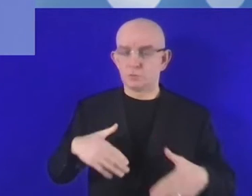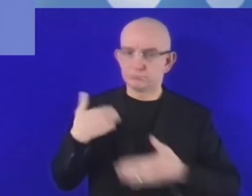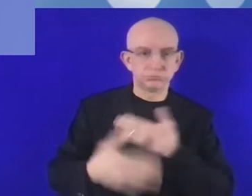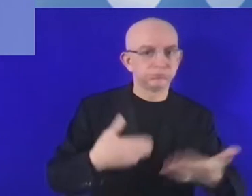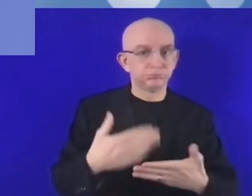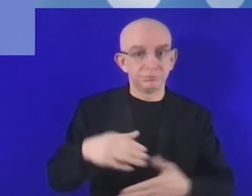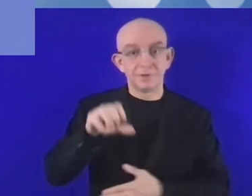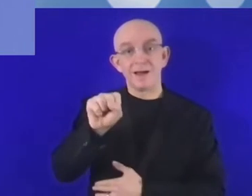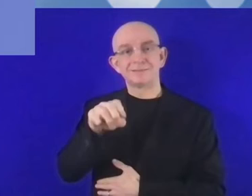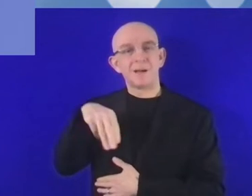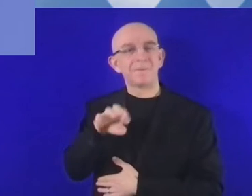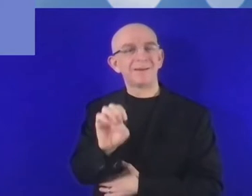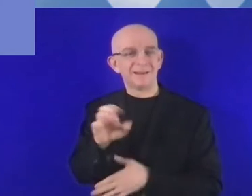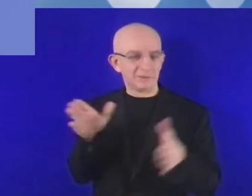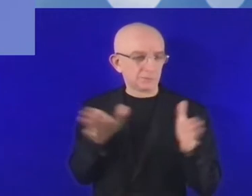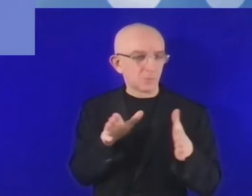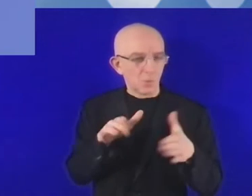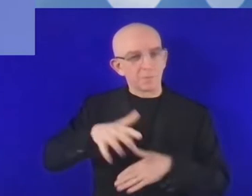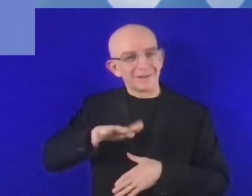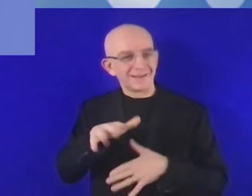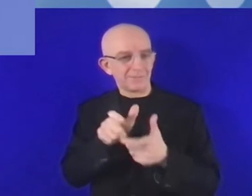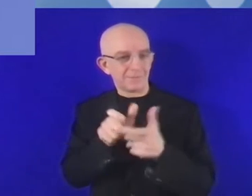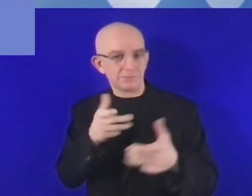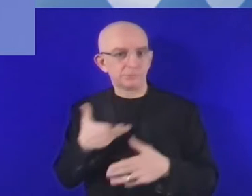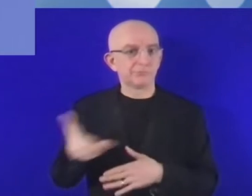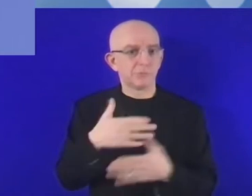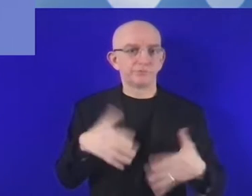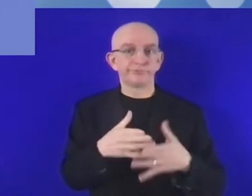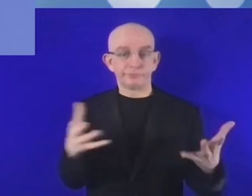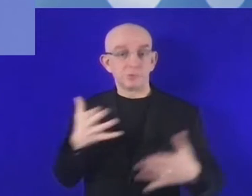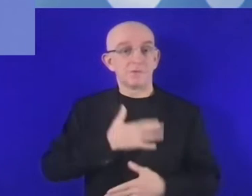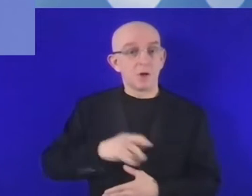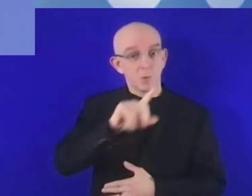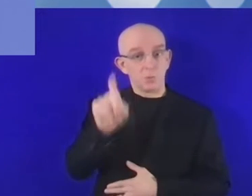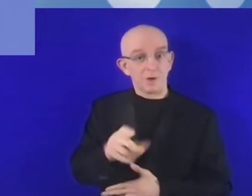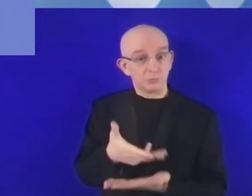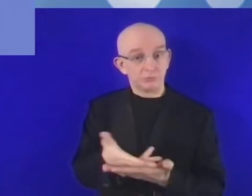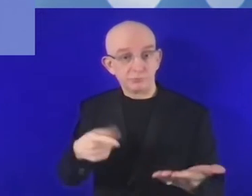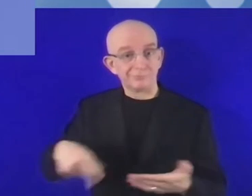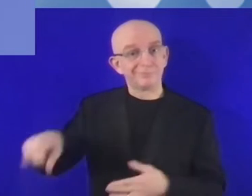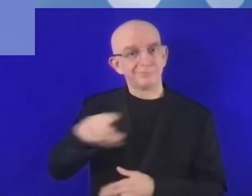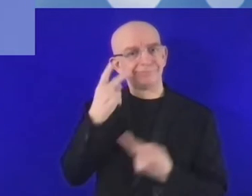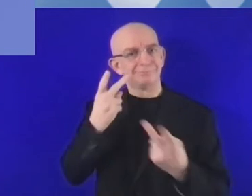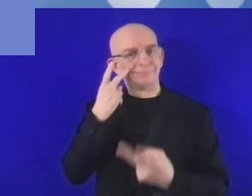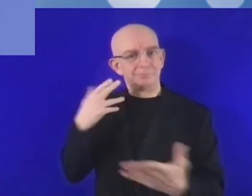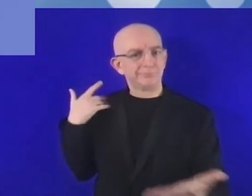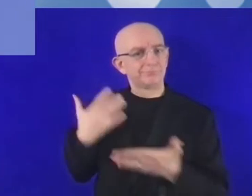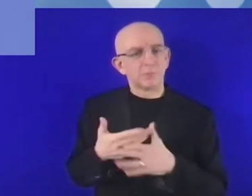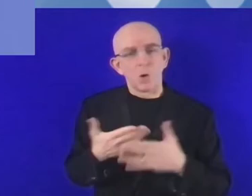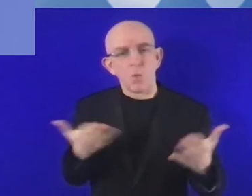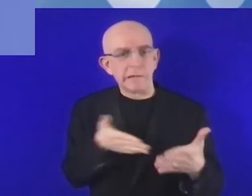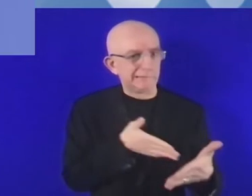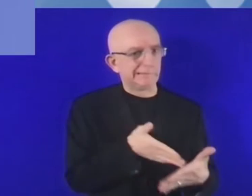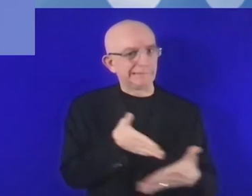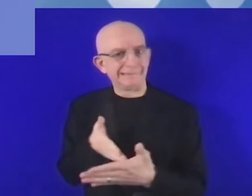terms of digital transformation for the years to come and what areas will require, if any, regulatory intervention? Such